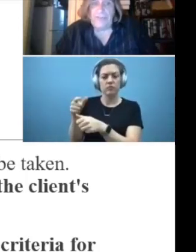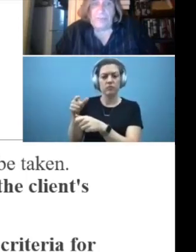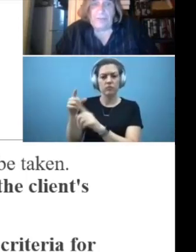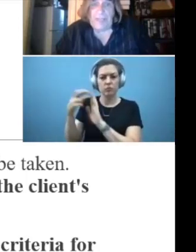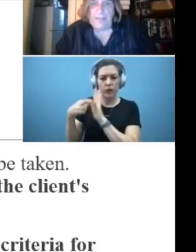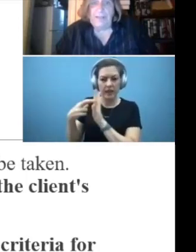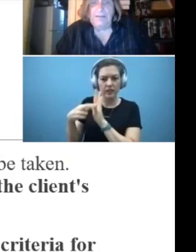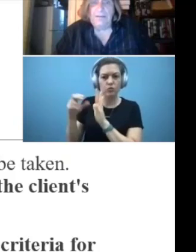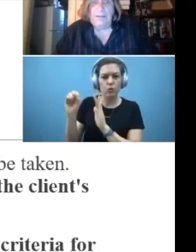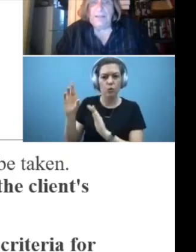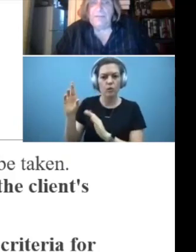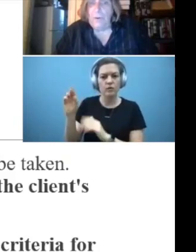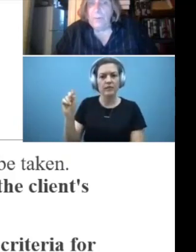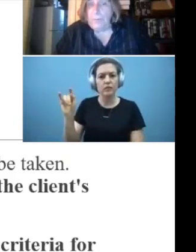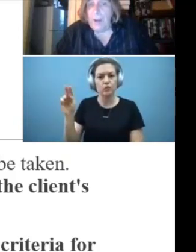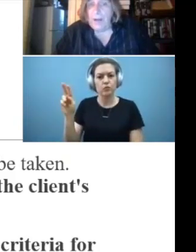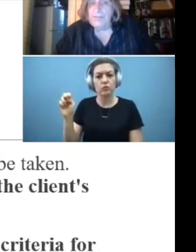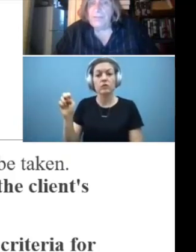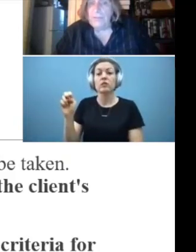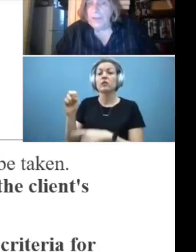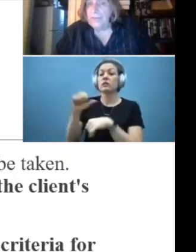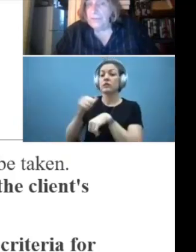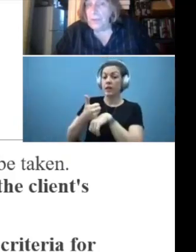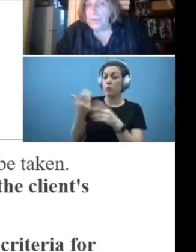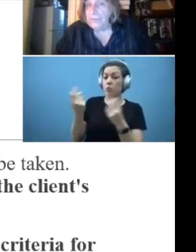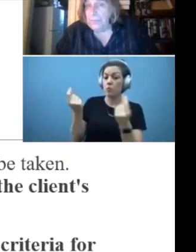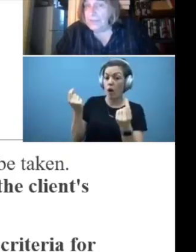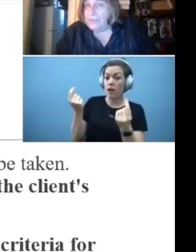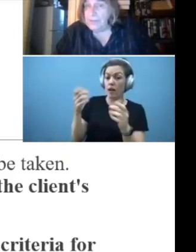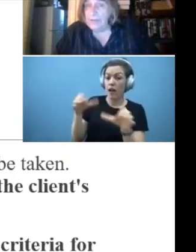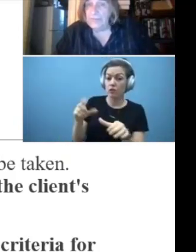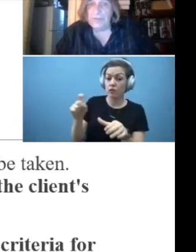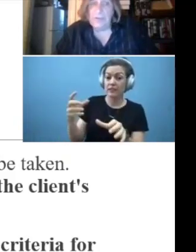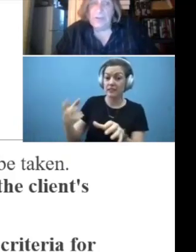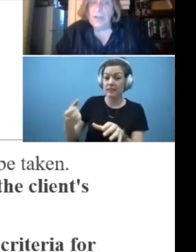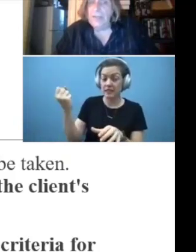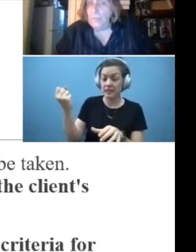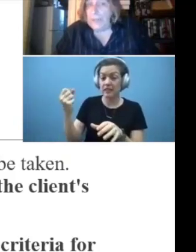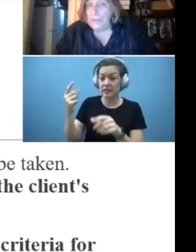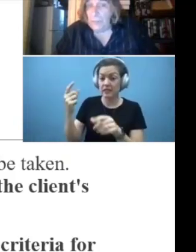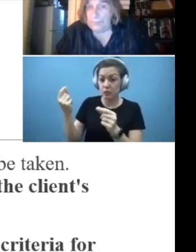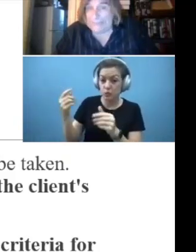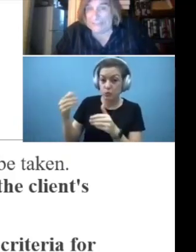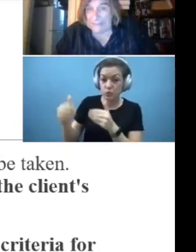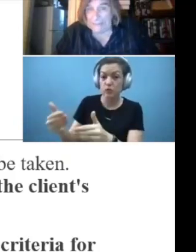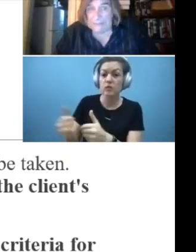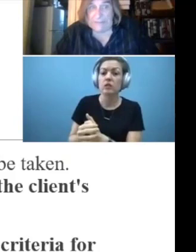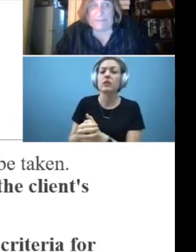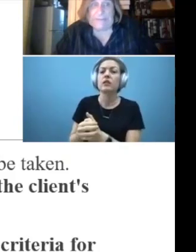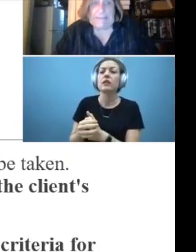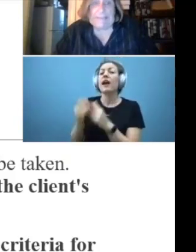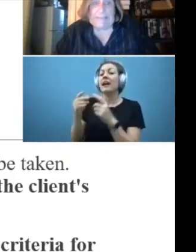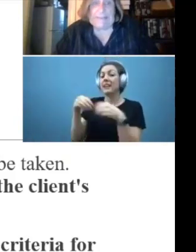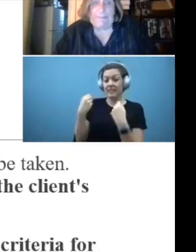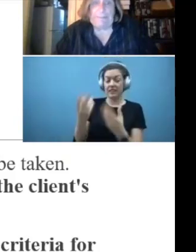actions that should be taken, inform the parties of the right to request reconsideration and the right to appeal.